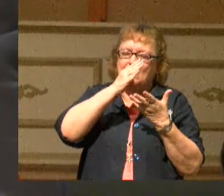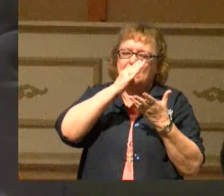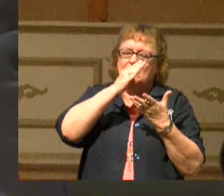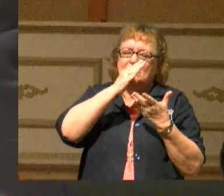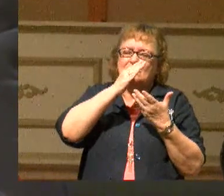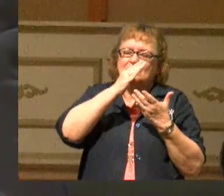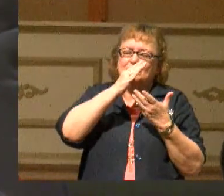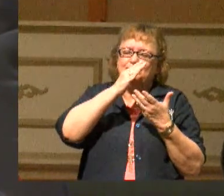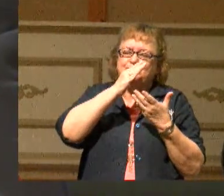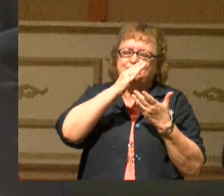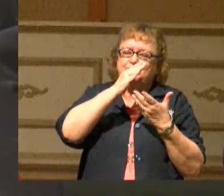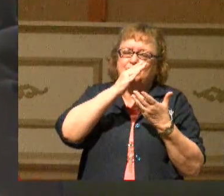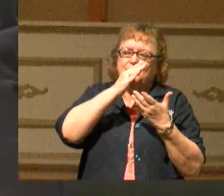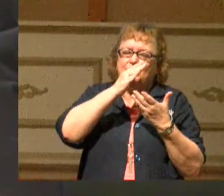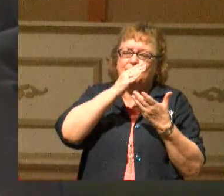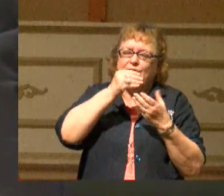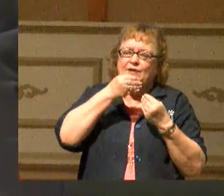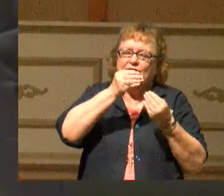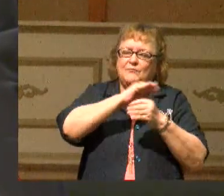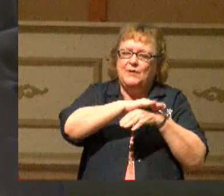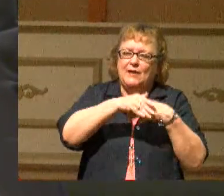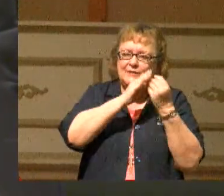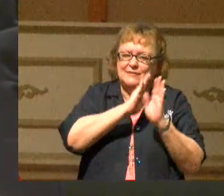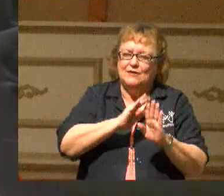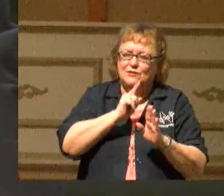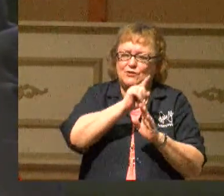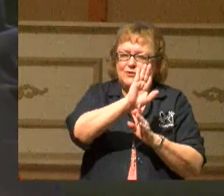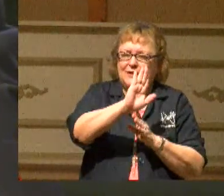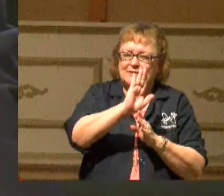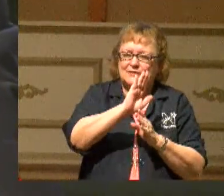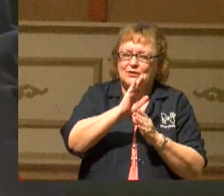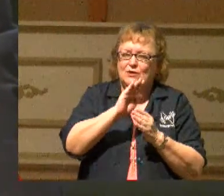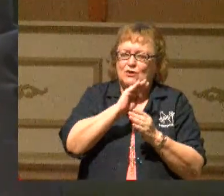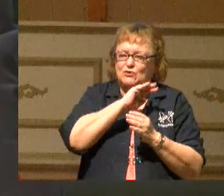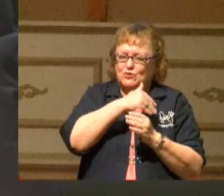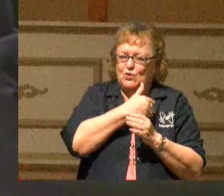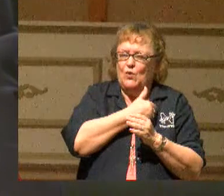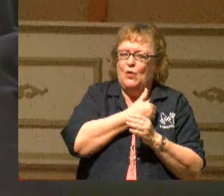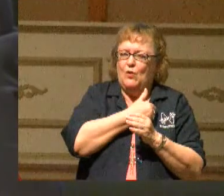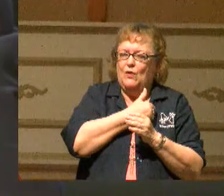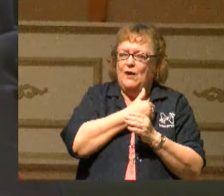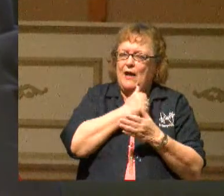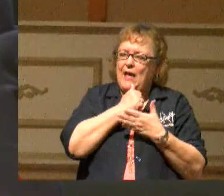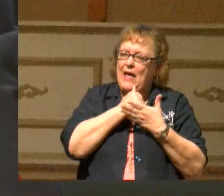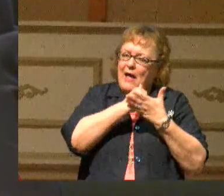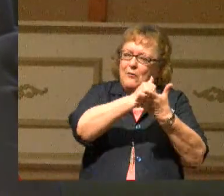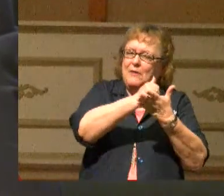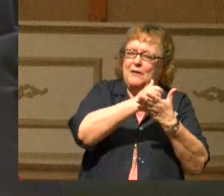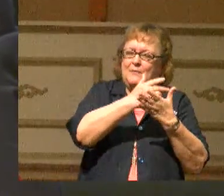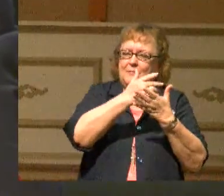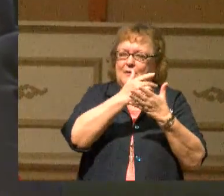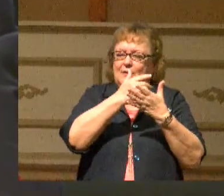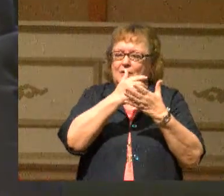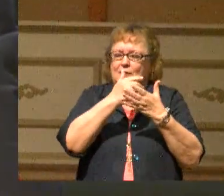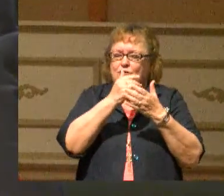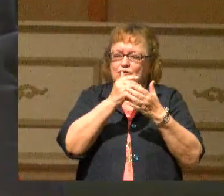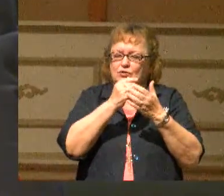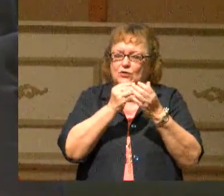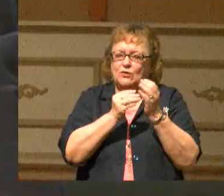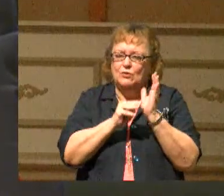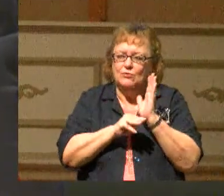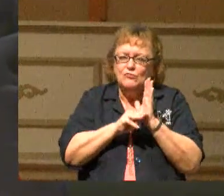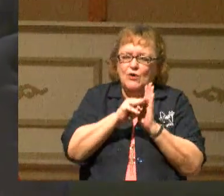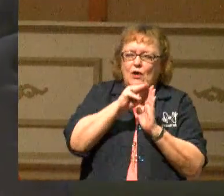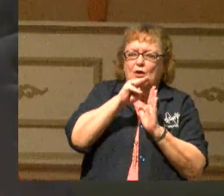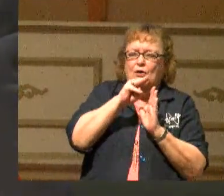peace to his soul. Lord, pray now that you would help him to grow in you and help us to grow in